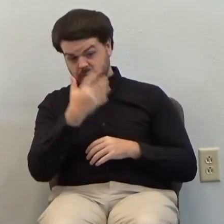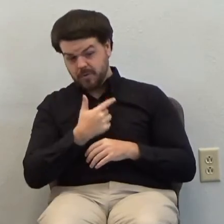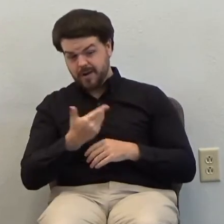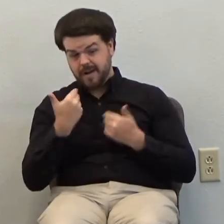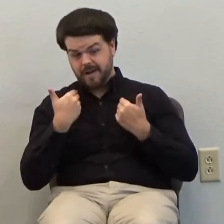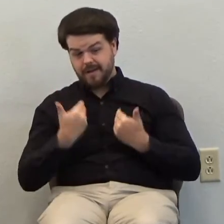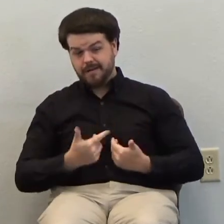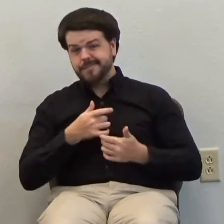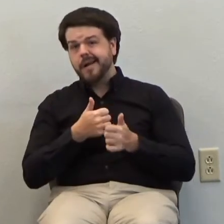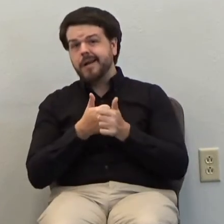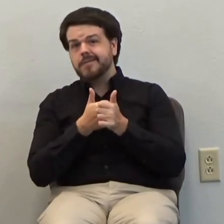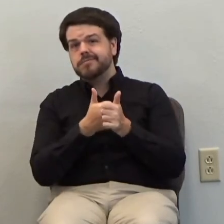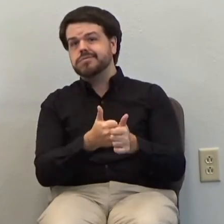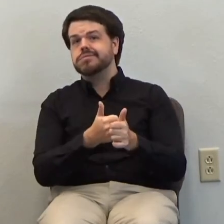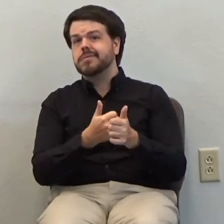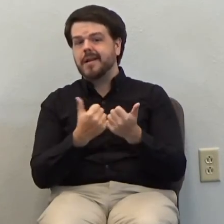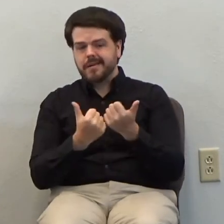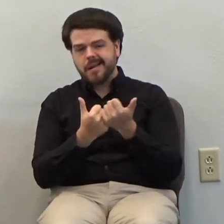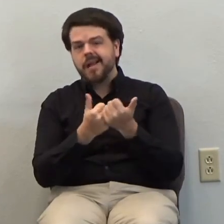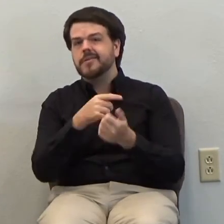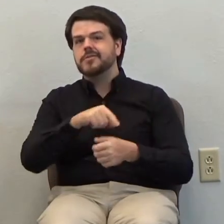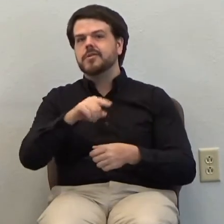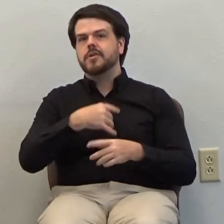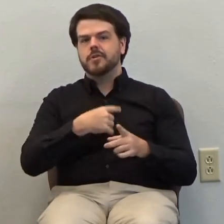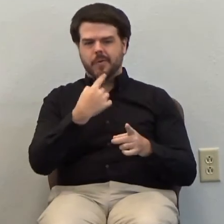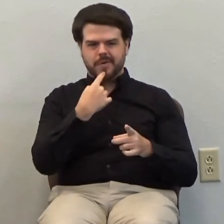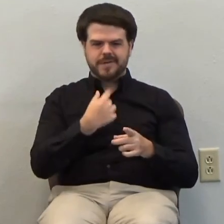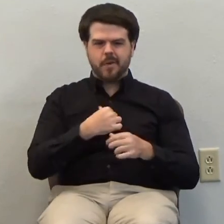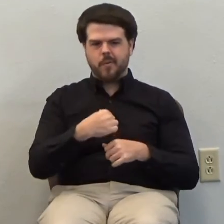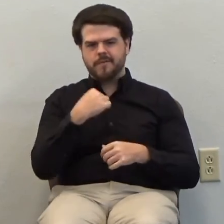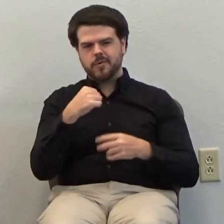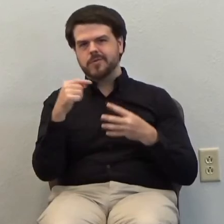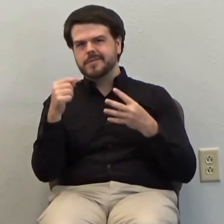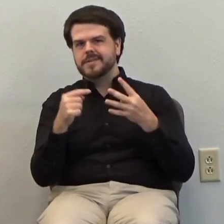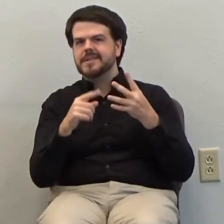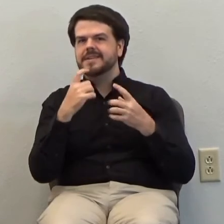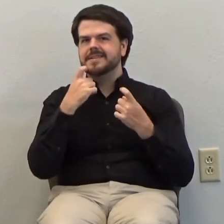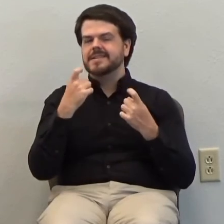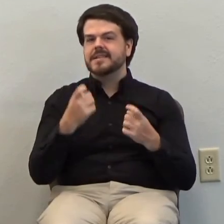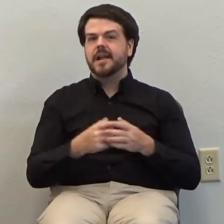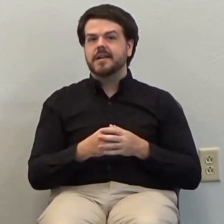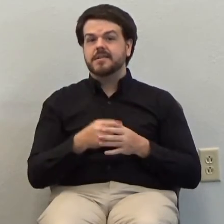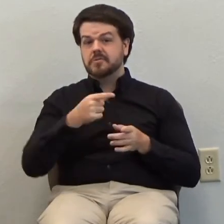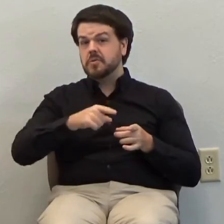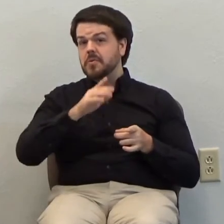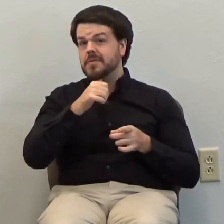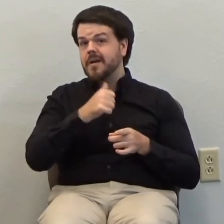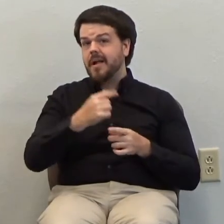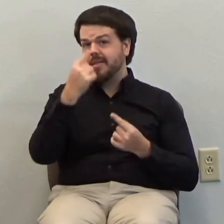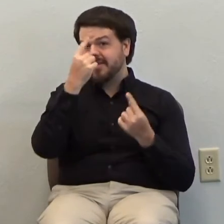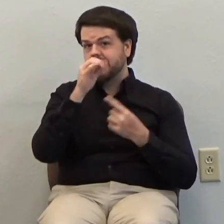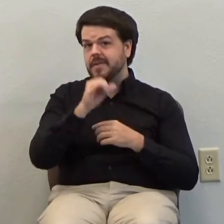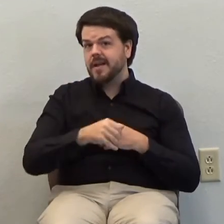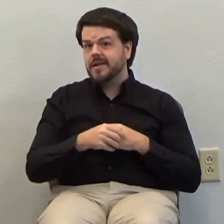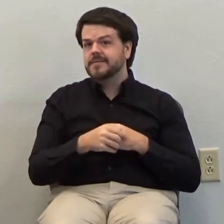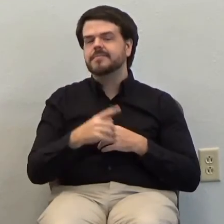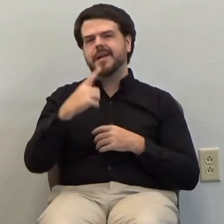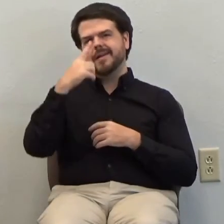and kept you going so that you said no to that sin and that sin and that sin even though you didn't realize that it was because of